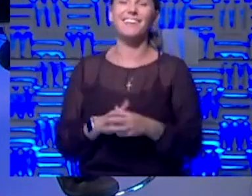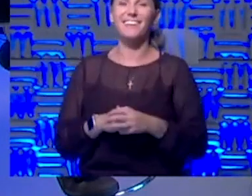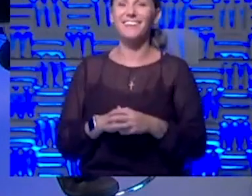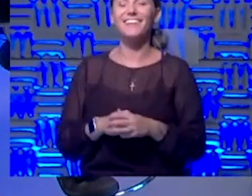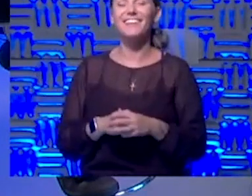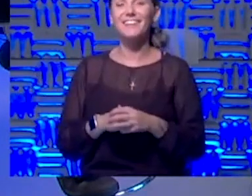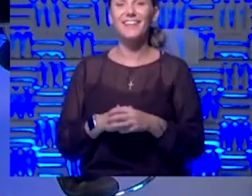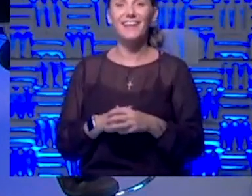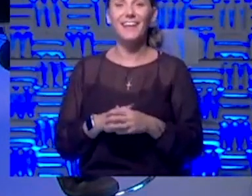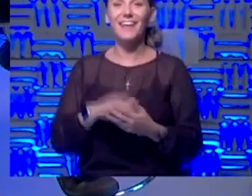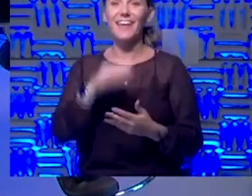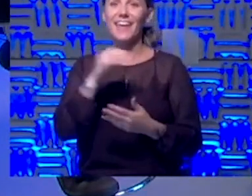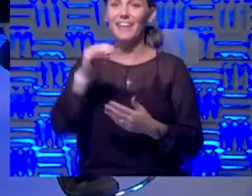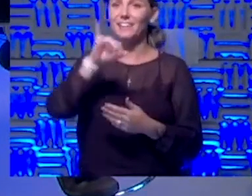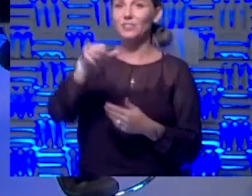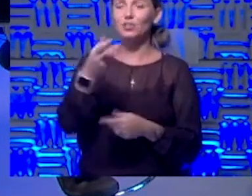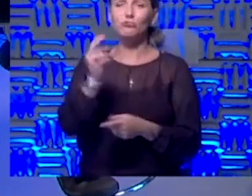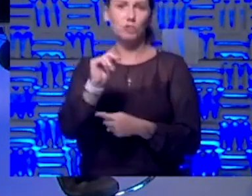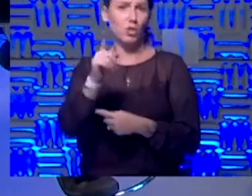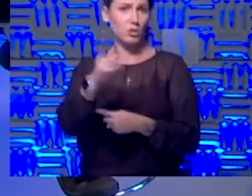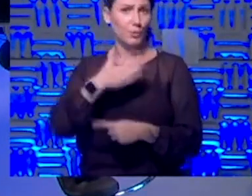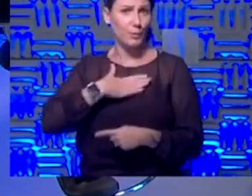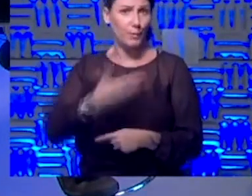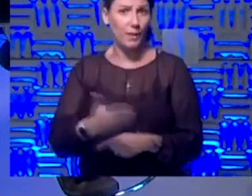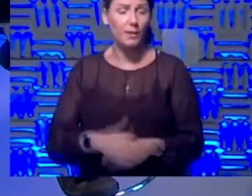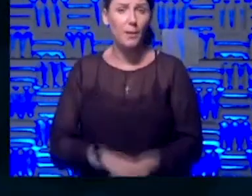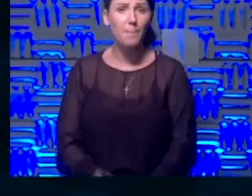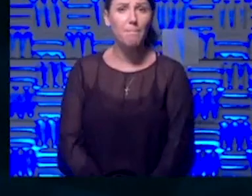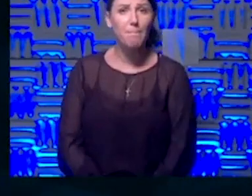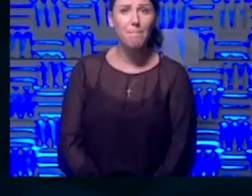And John, how soon would you be willing to do a vaccine?